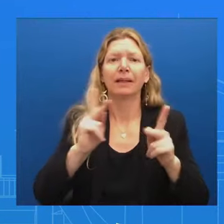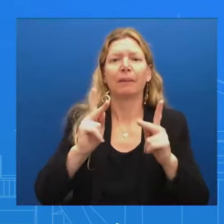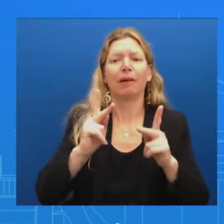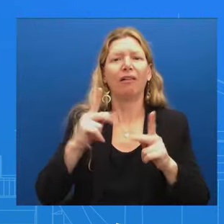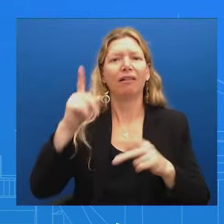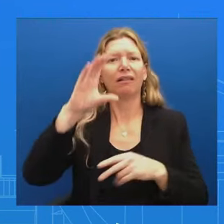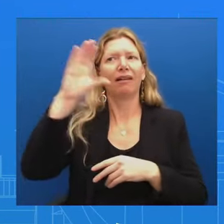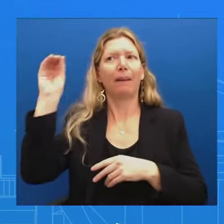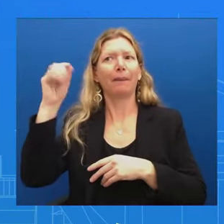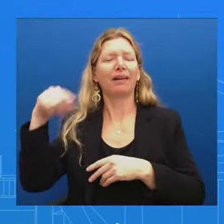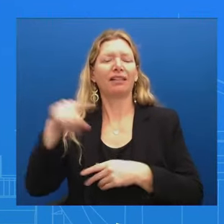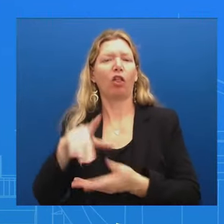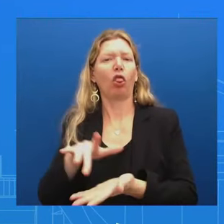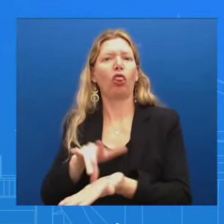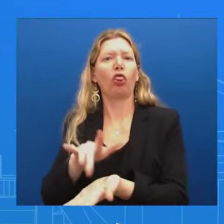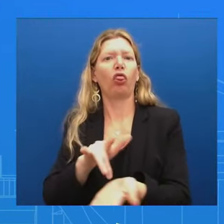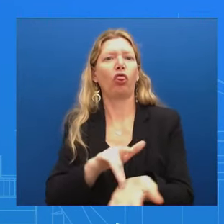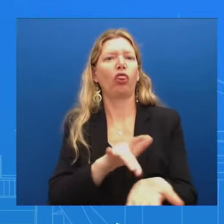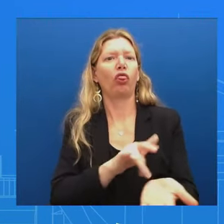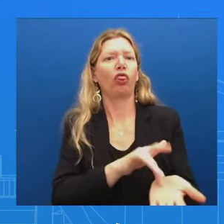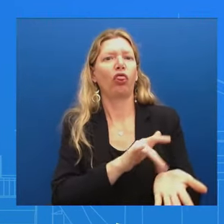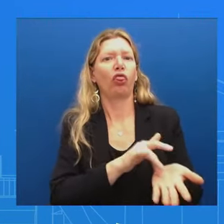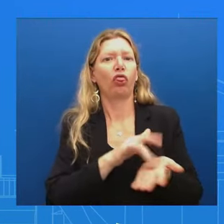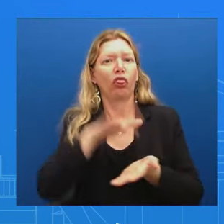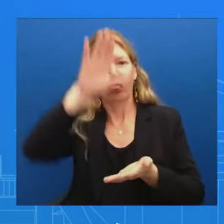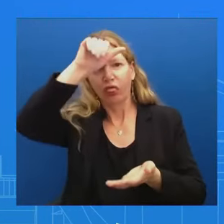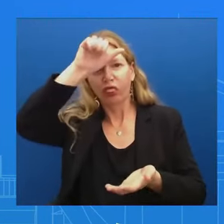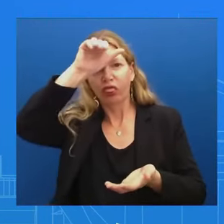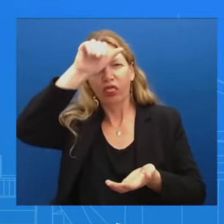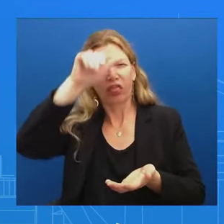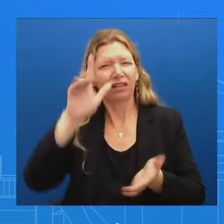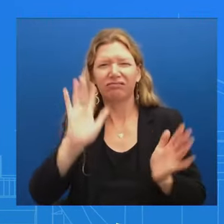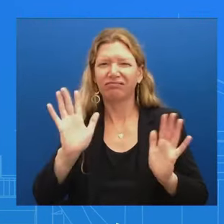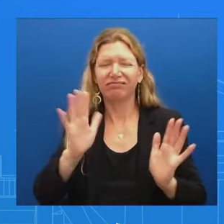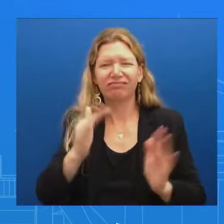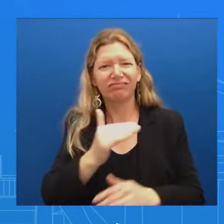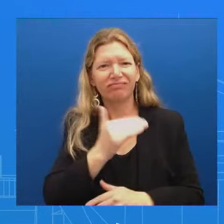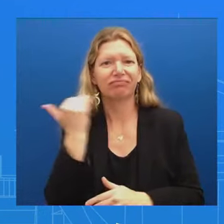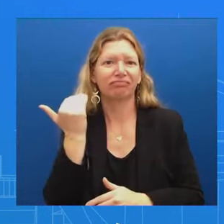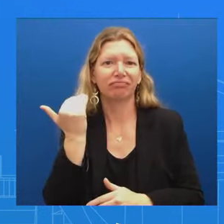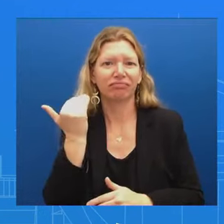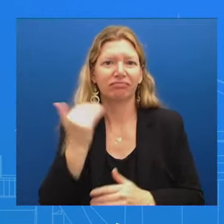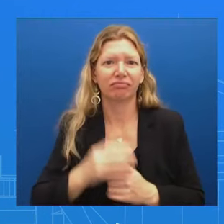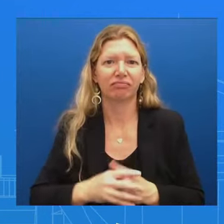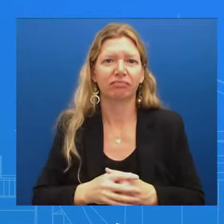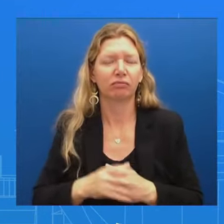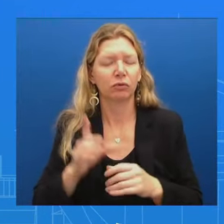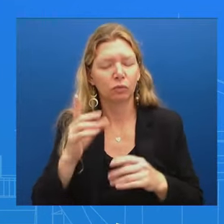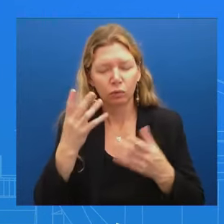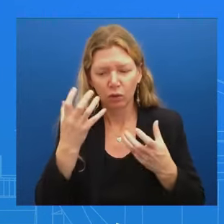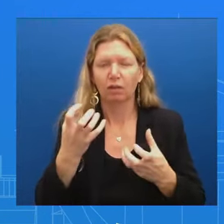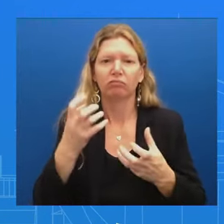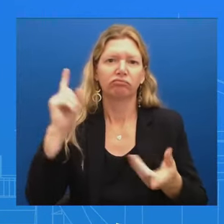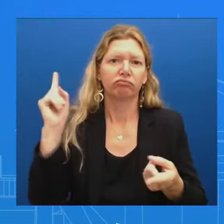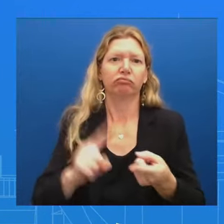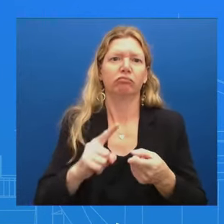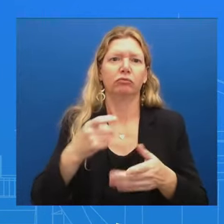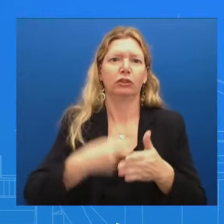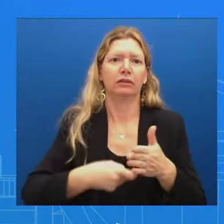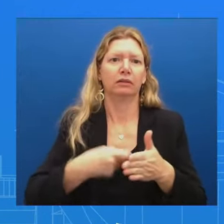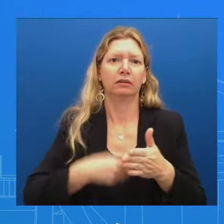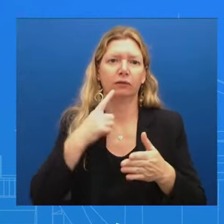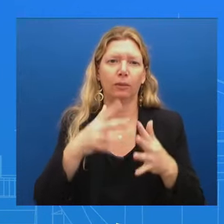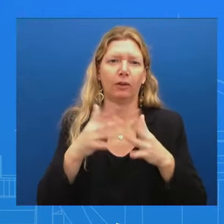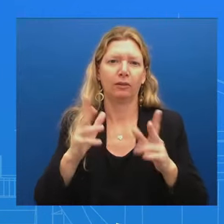lower costs for the American people And you've seen him do that And on his doctor When can we talk to the President's doctor? And how come he hasn't been Or they haven't been